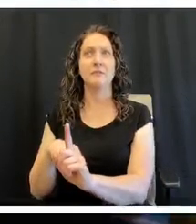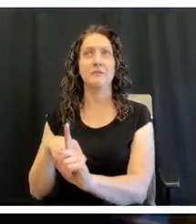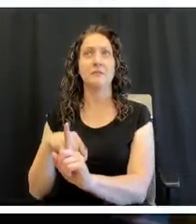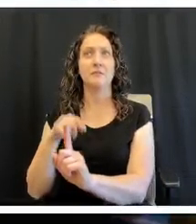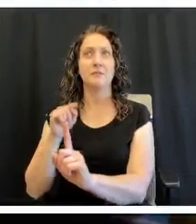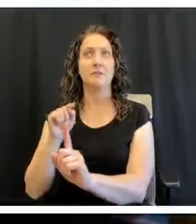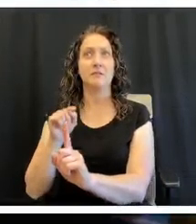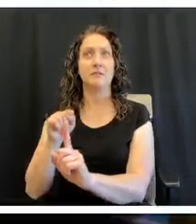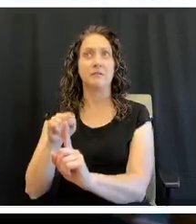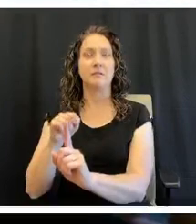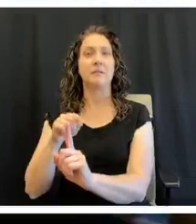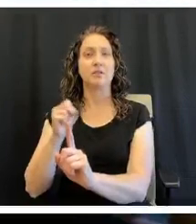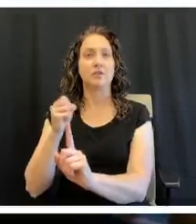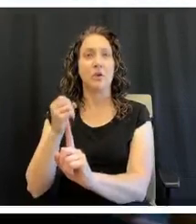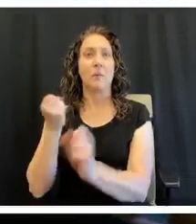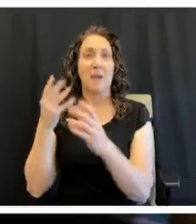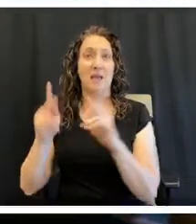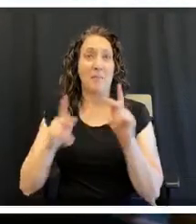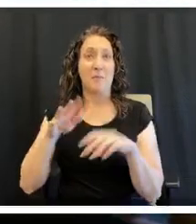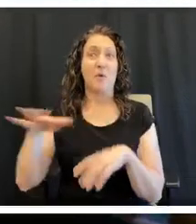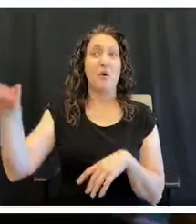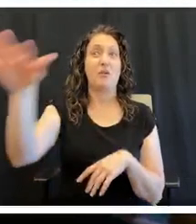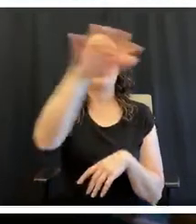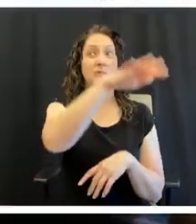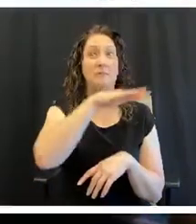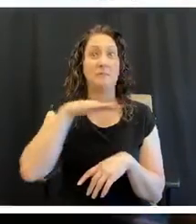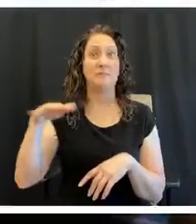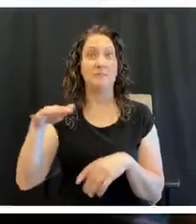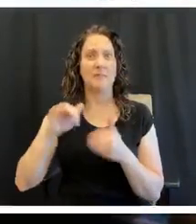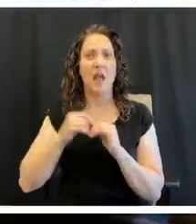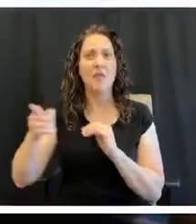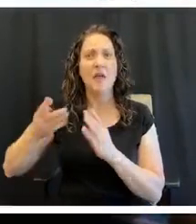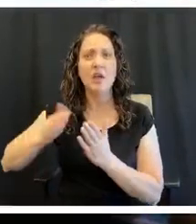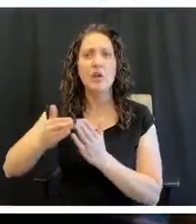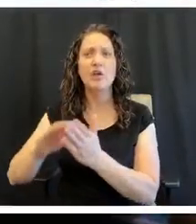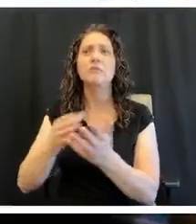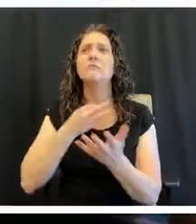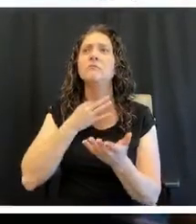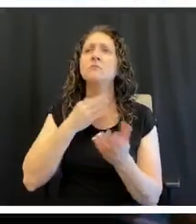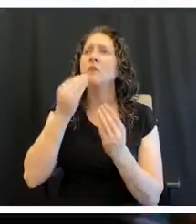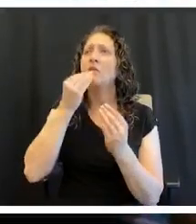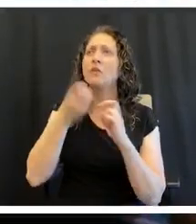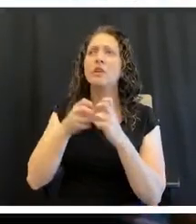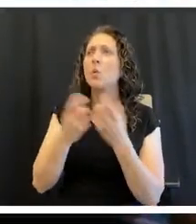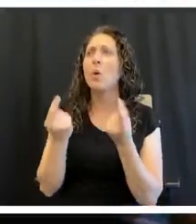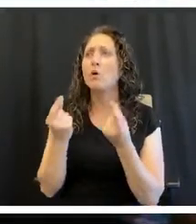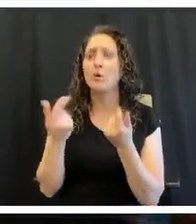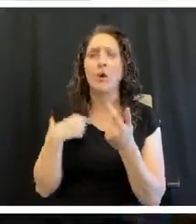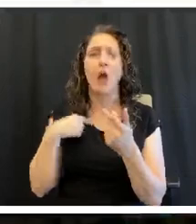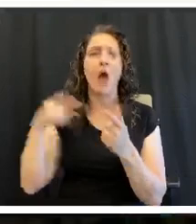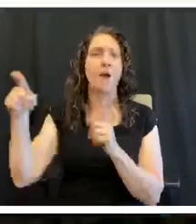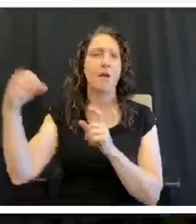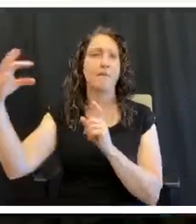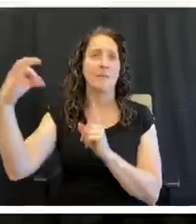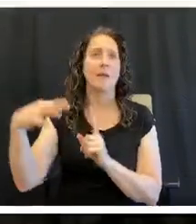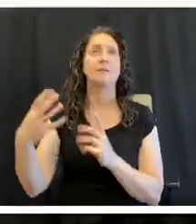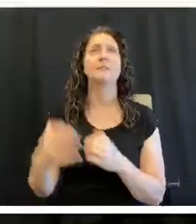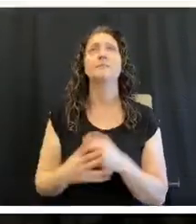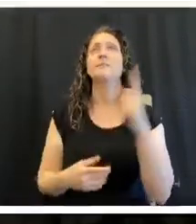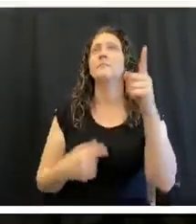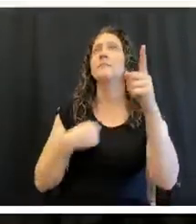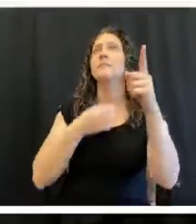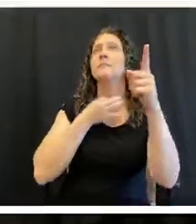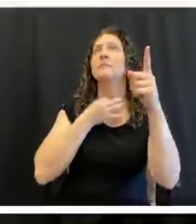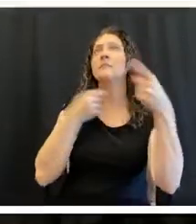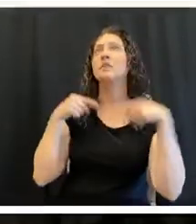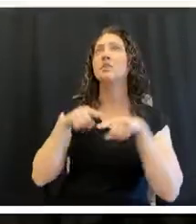other people in other parts of the world, how they're dealing with some of the food issues. I want to know what you've been doing